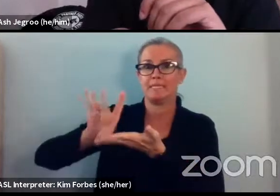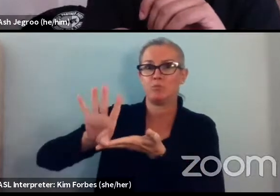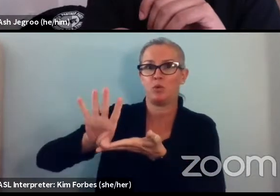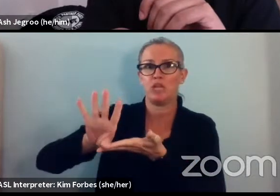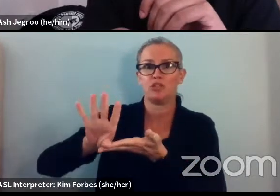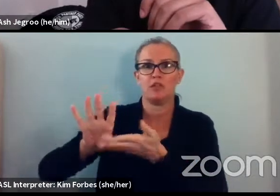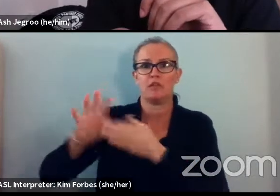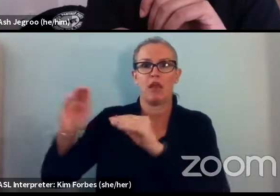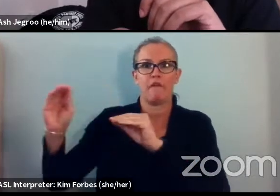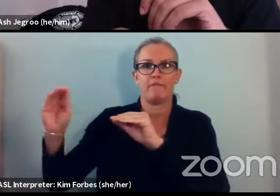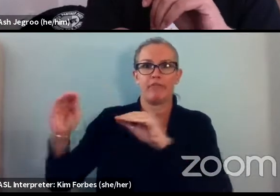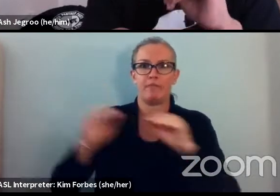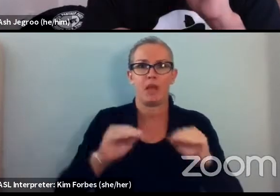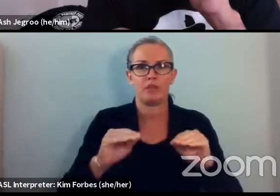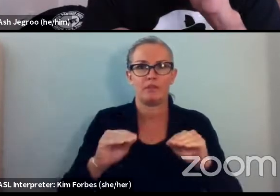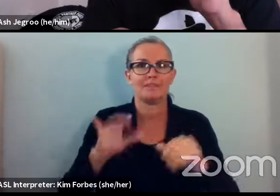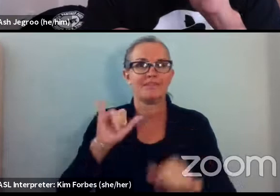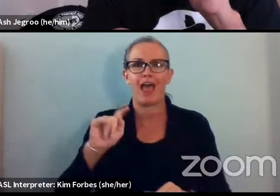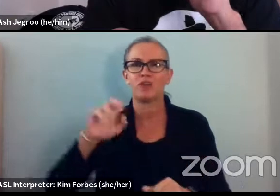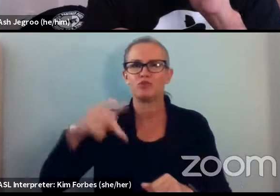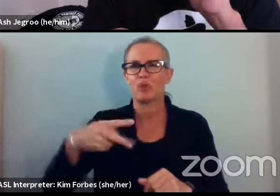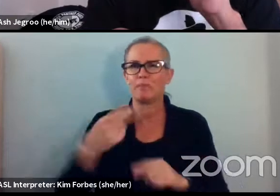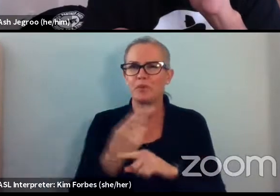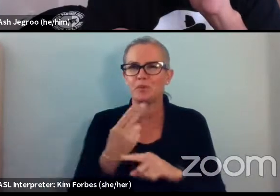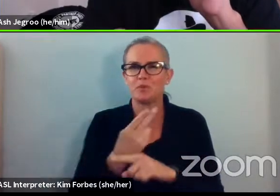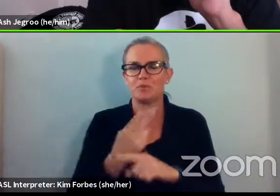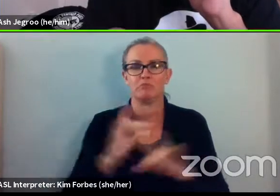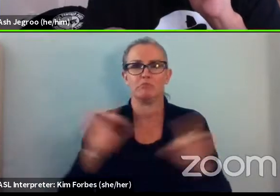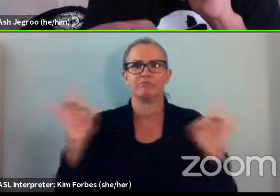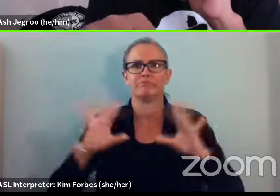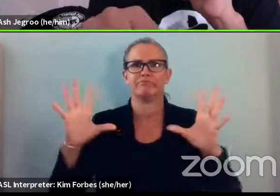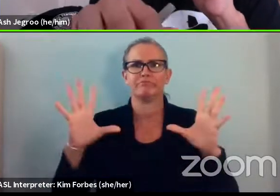Trump used. And so you see sort of the brutality of that.